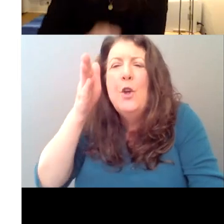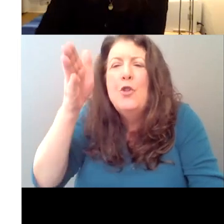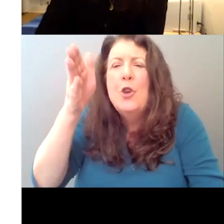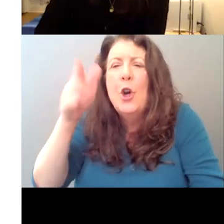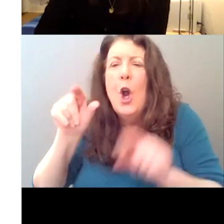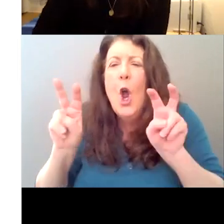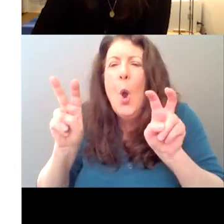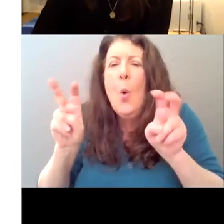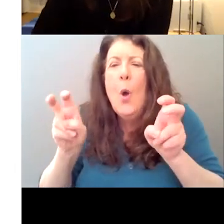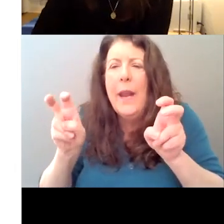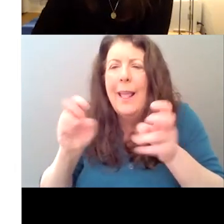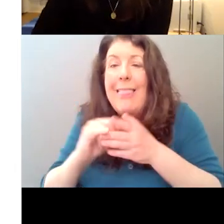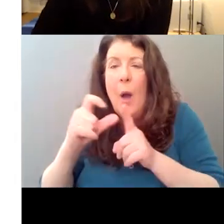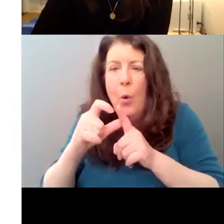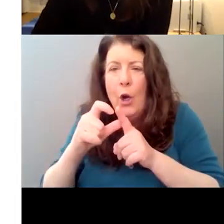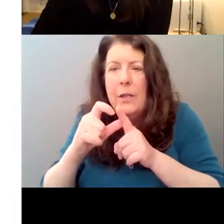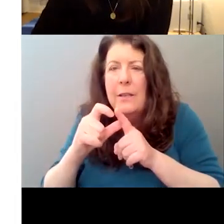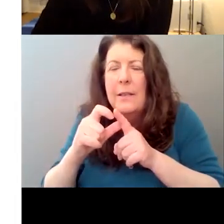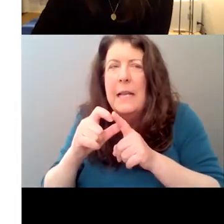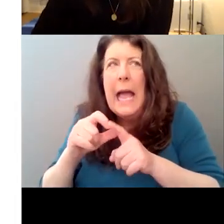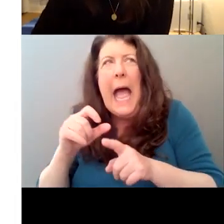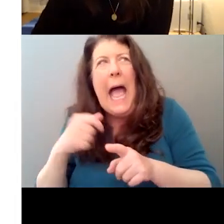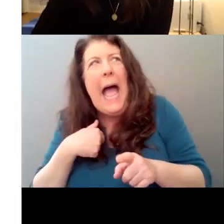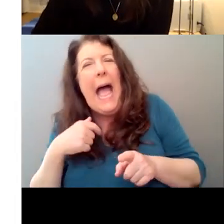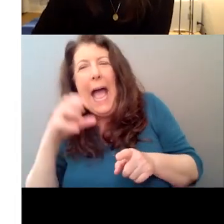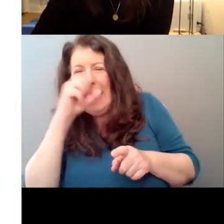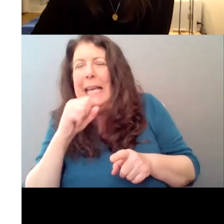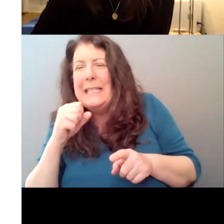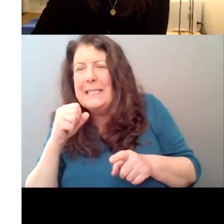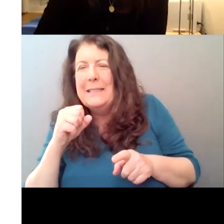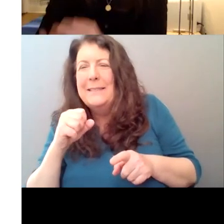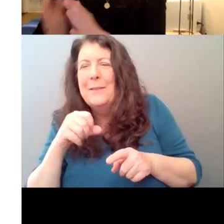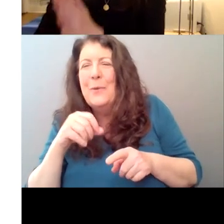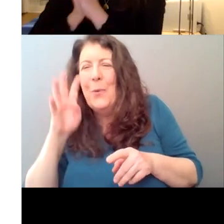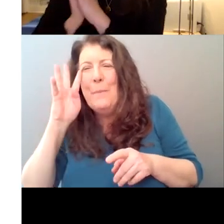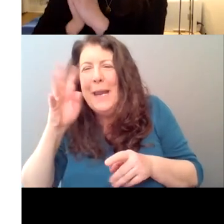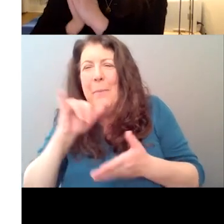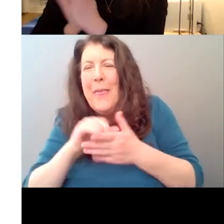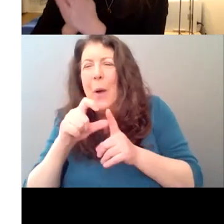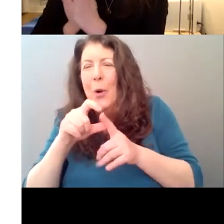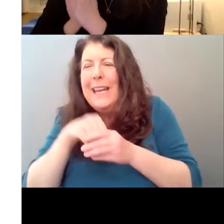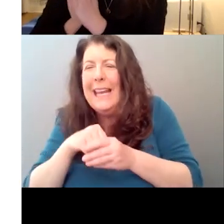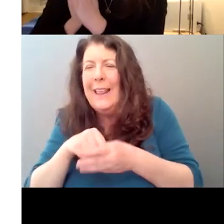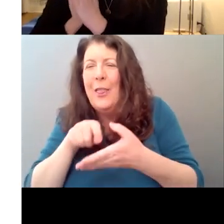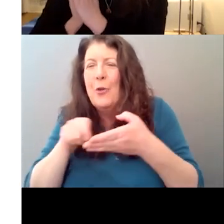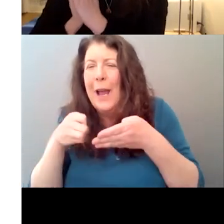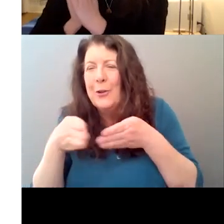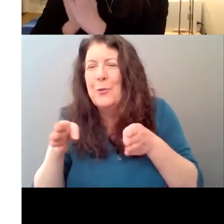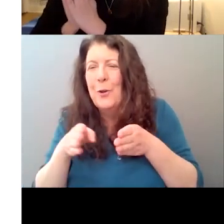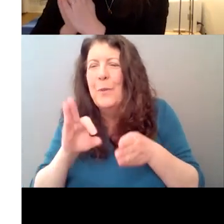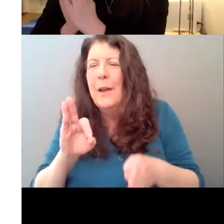I made that up or we made that up in the writer's room. This is a, this is a place where I will admit that I, um,